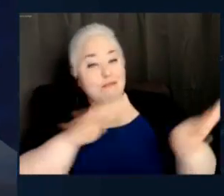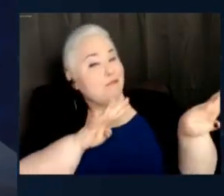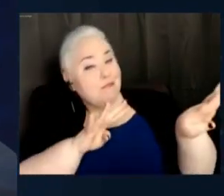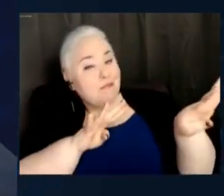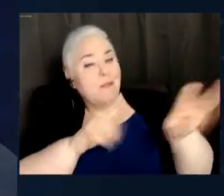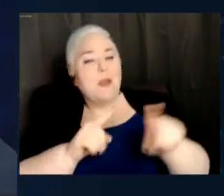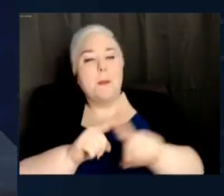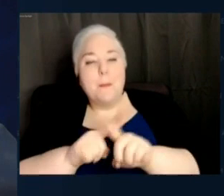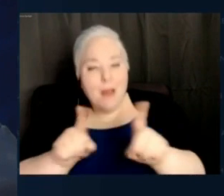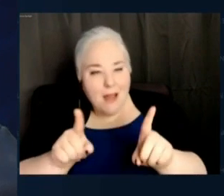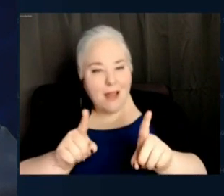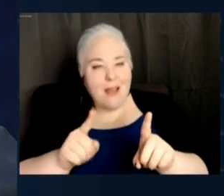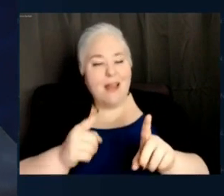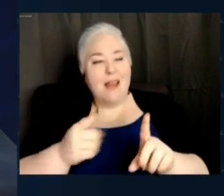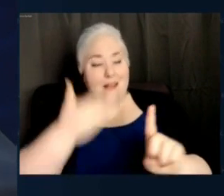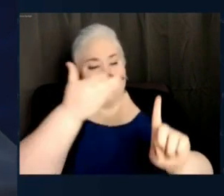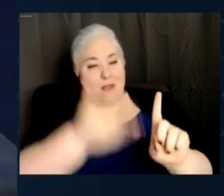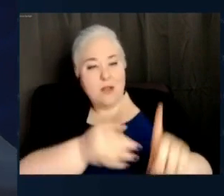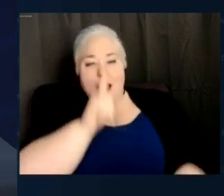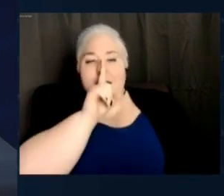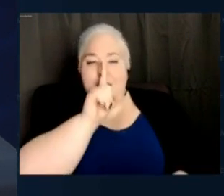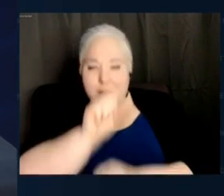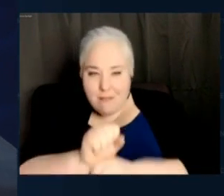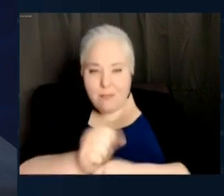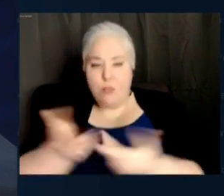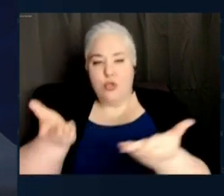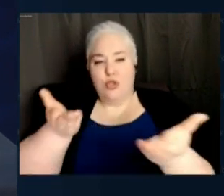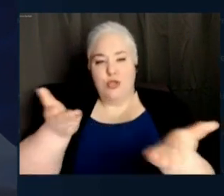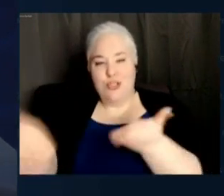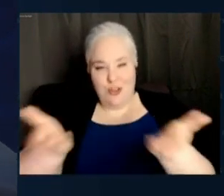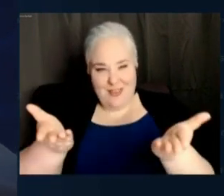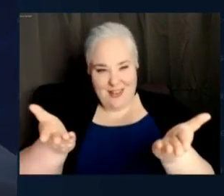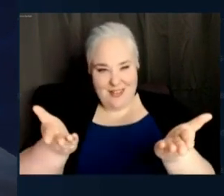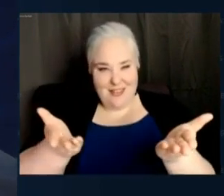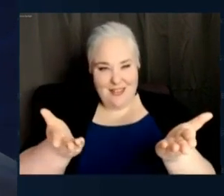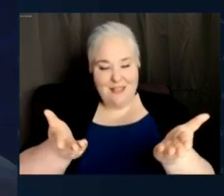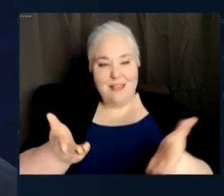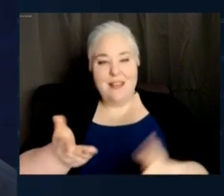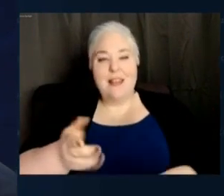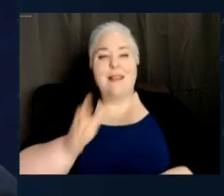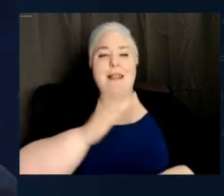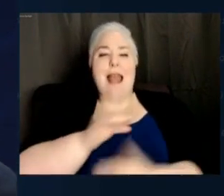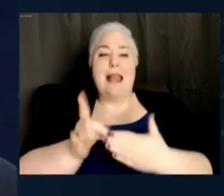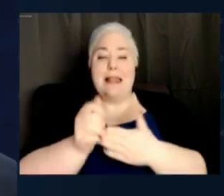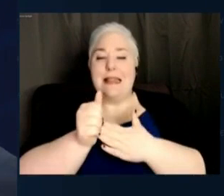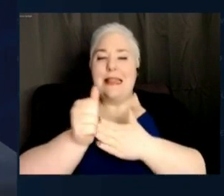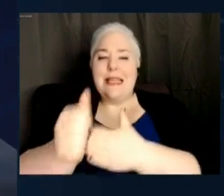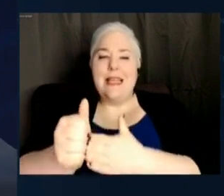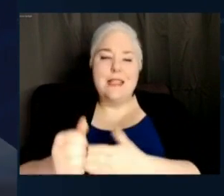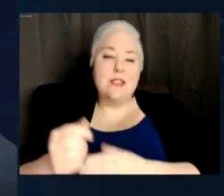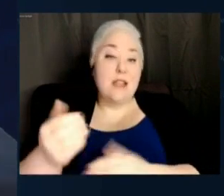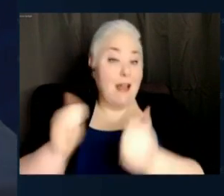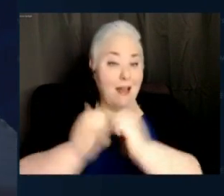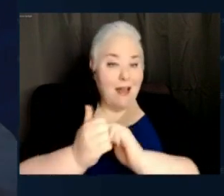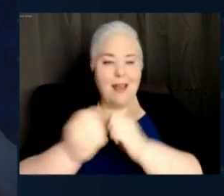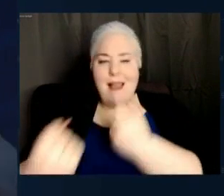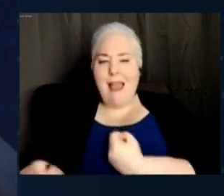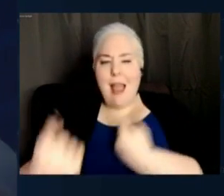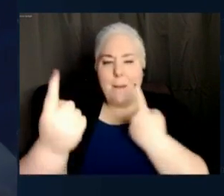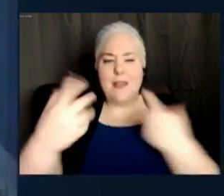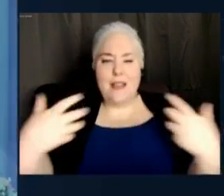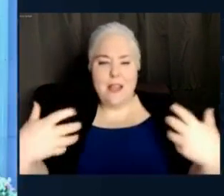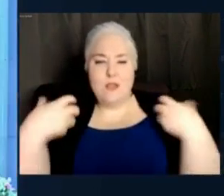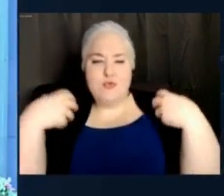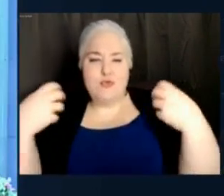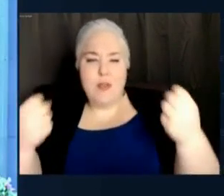someone who's a true public servant. Someone who leads from the heart with empathy and compassion and great strength. It means the world to me.